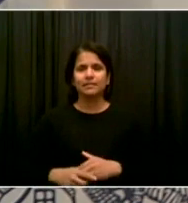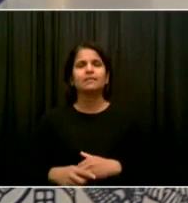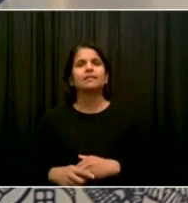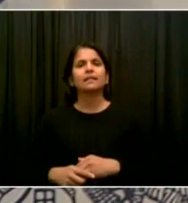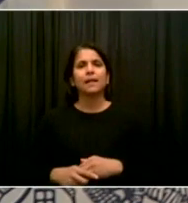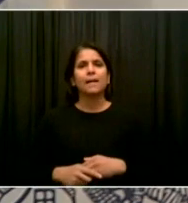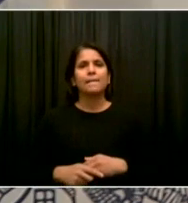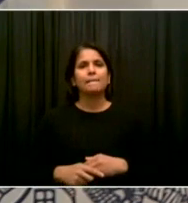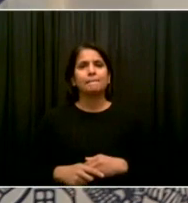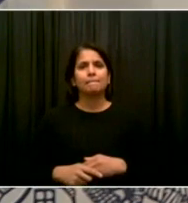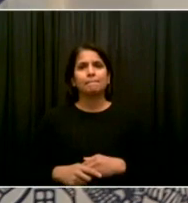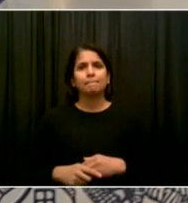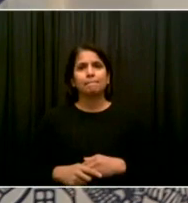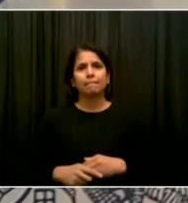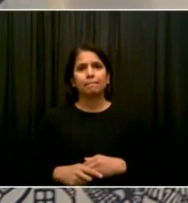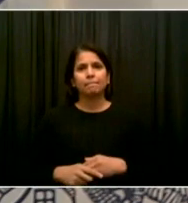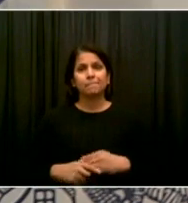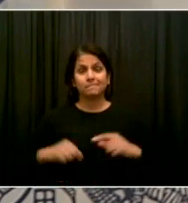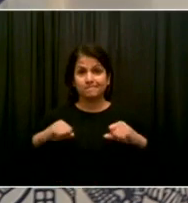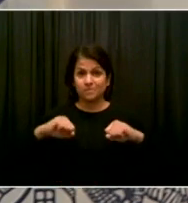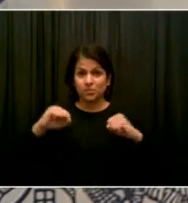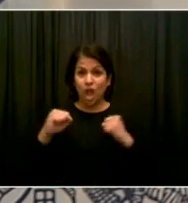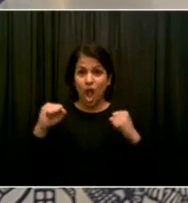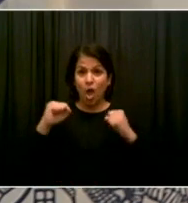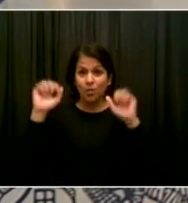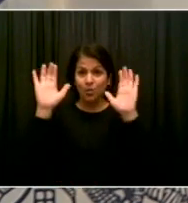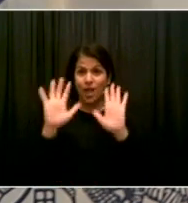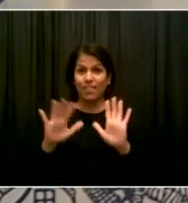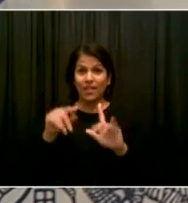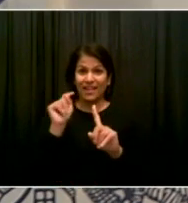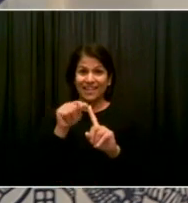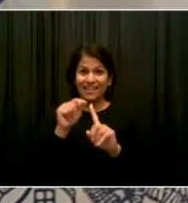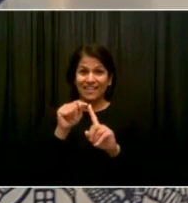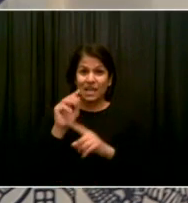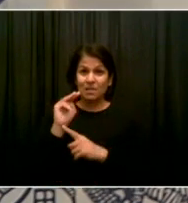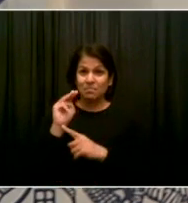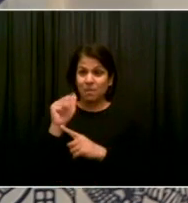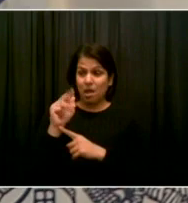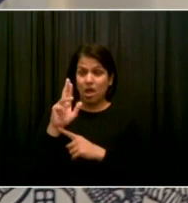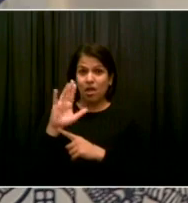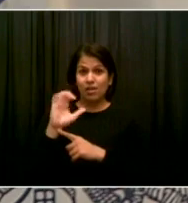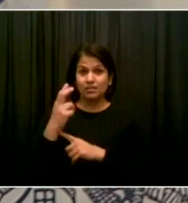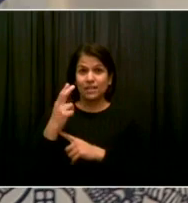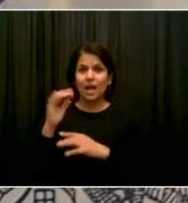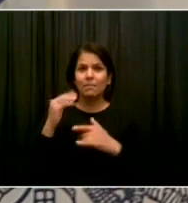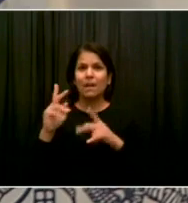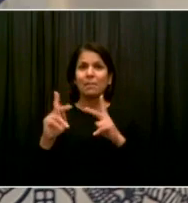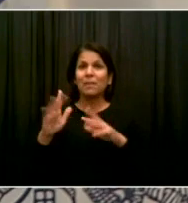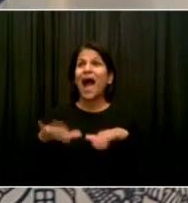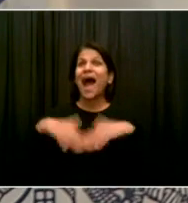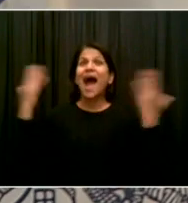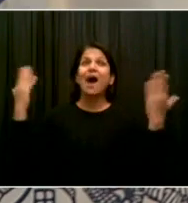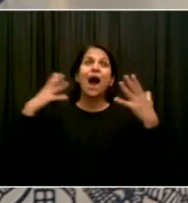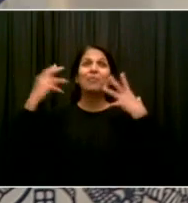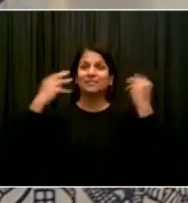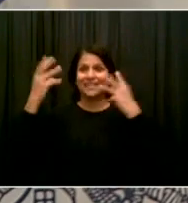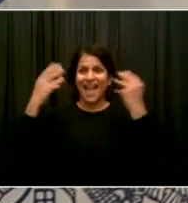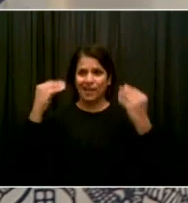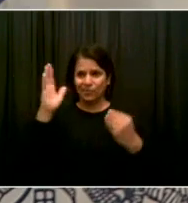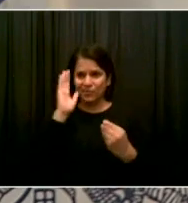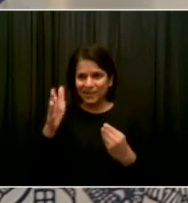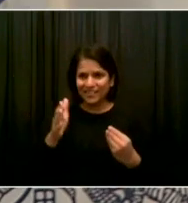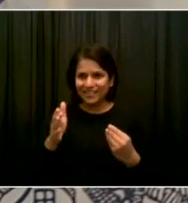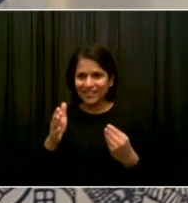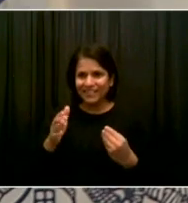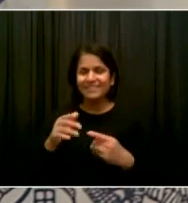lets up starting in March and opens up more possibilities for us in terms of starting